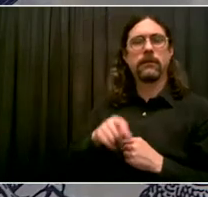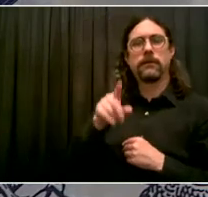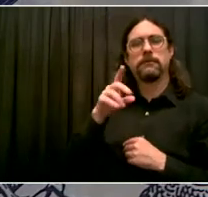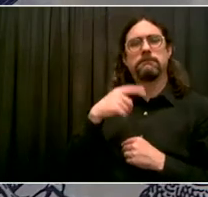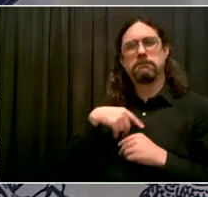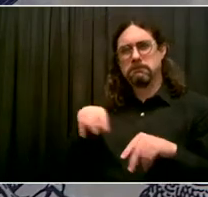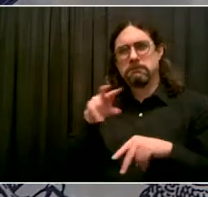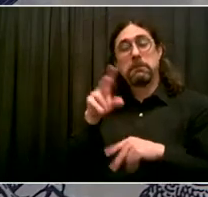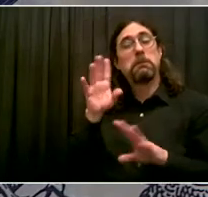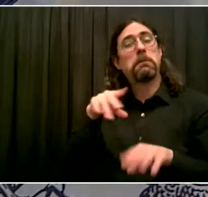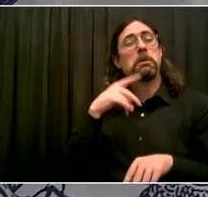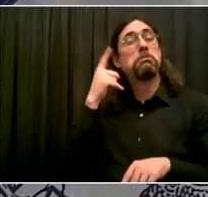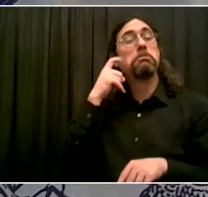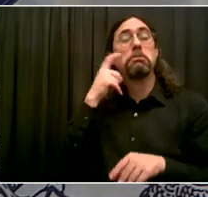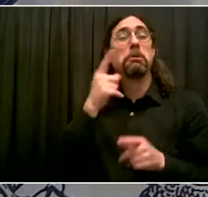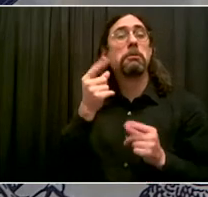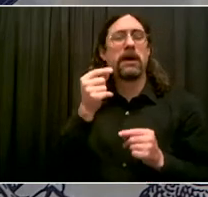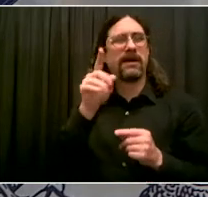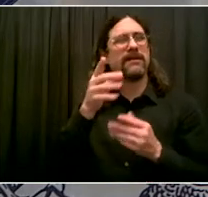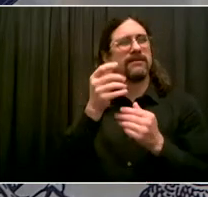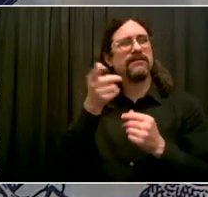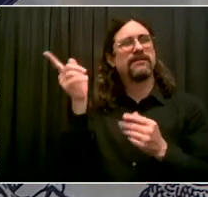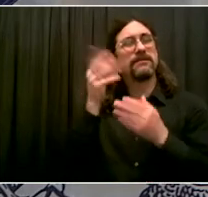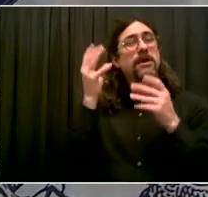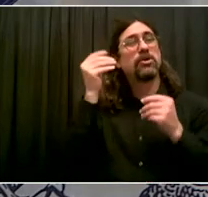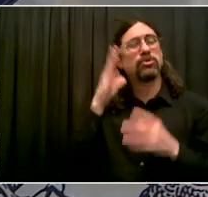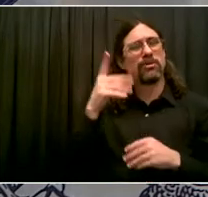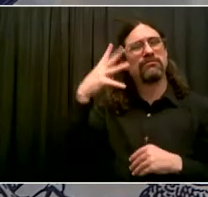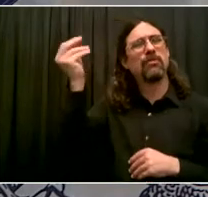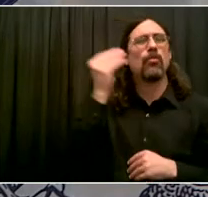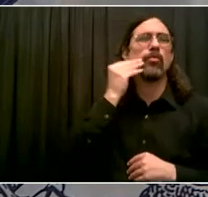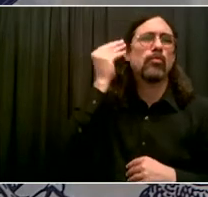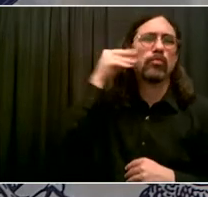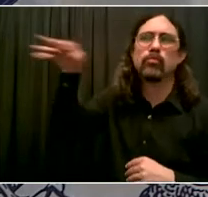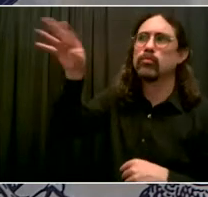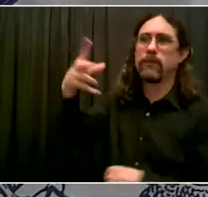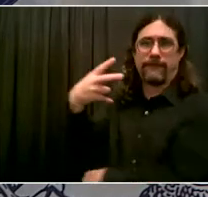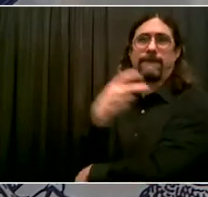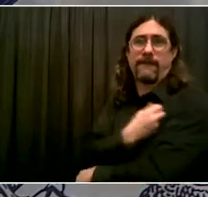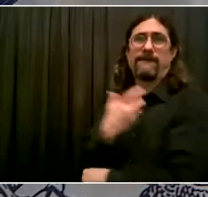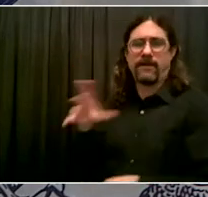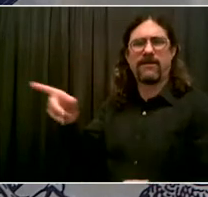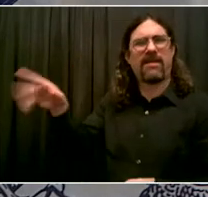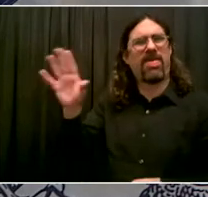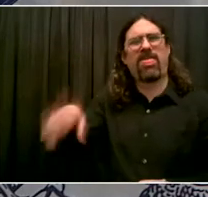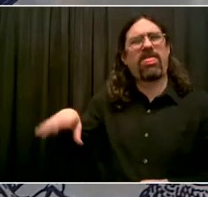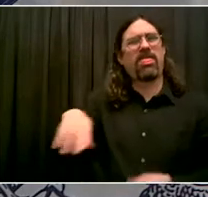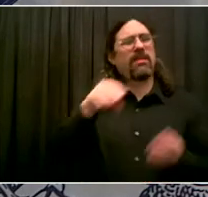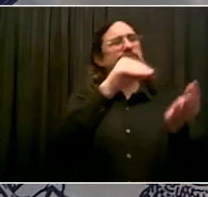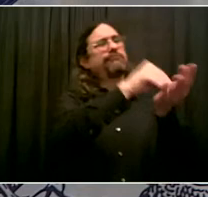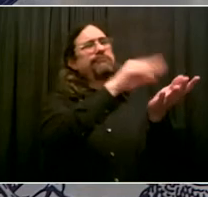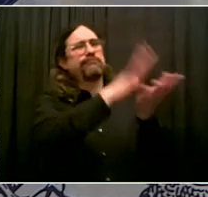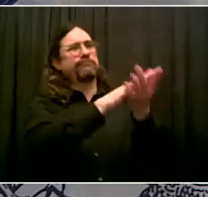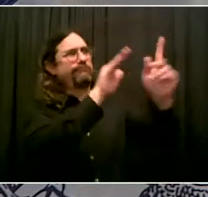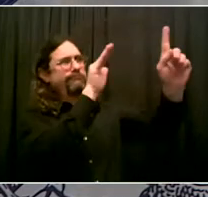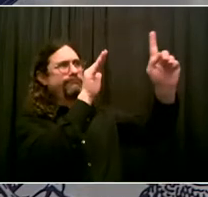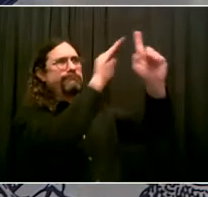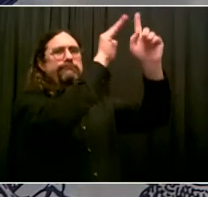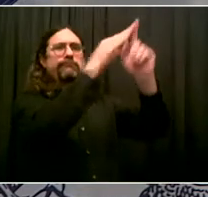to us. But I think it's safe to say very high percentage already have gotten vaccinated more getting vaccinated all the time.